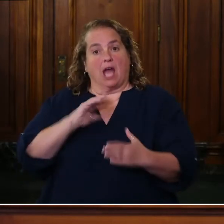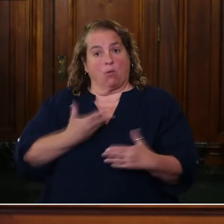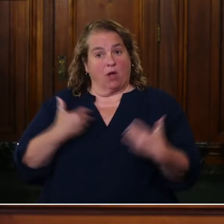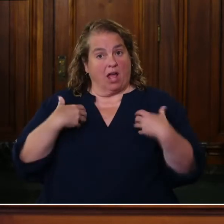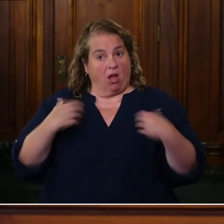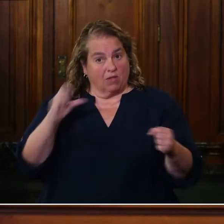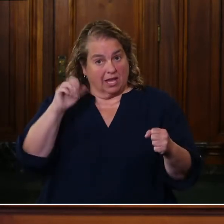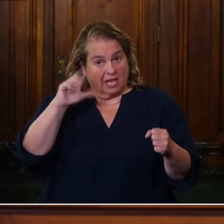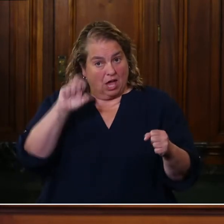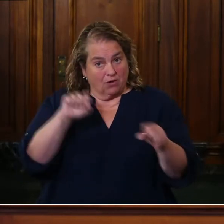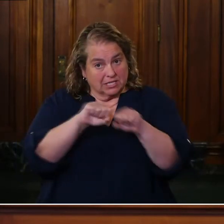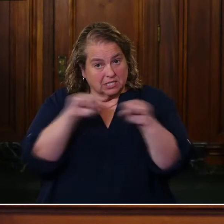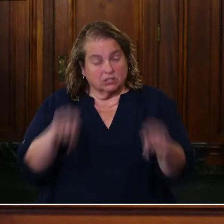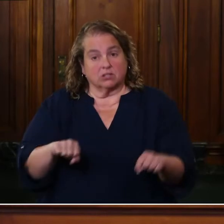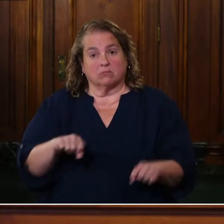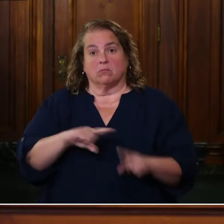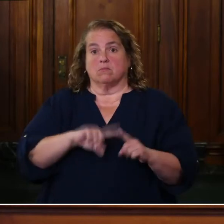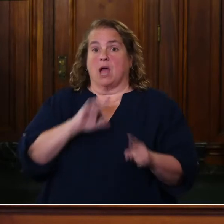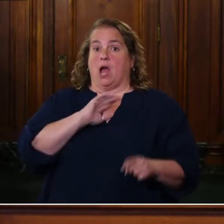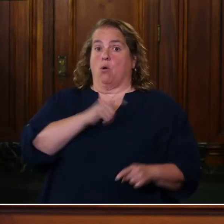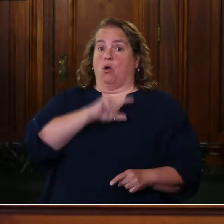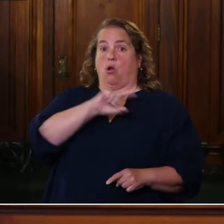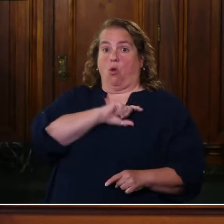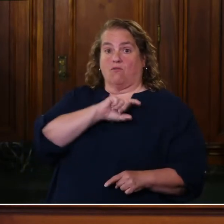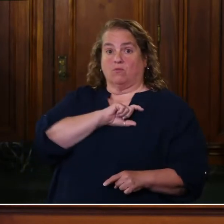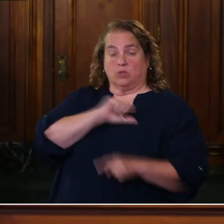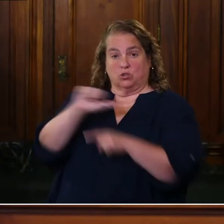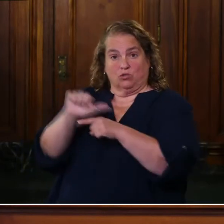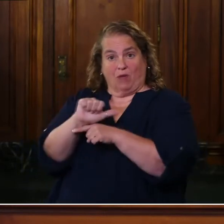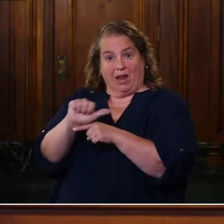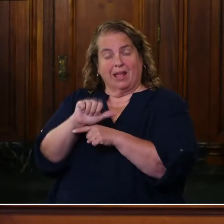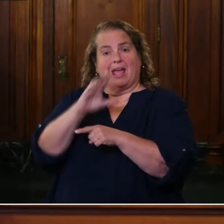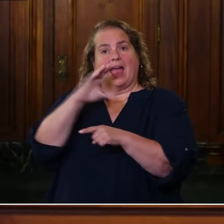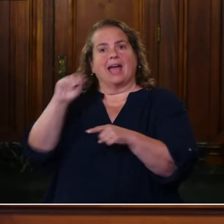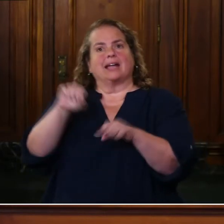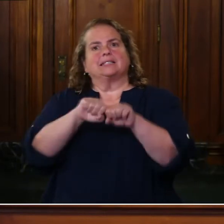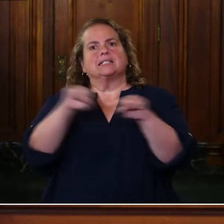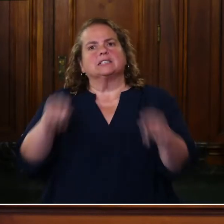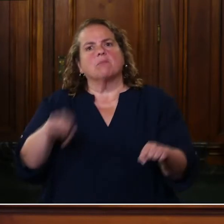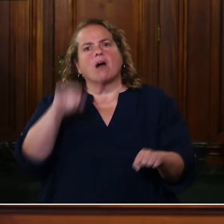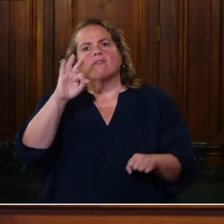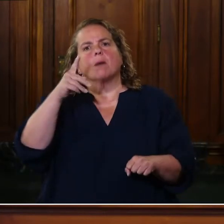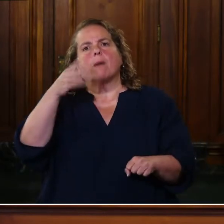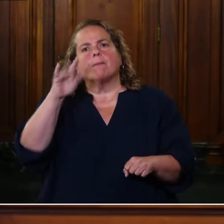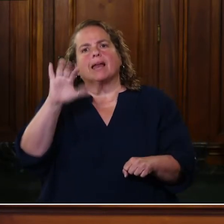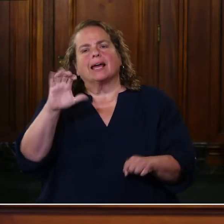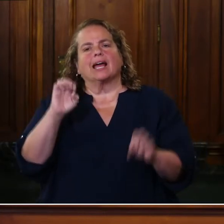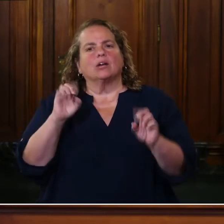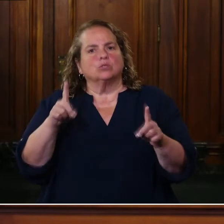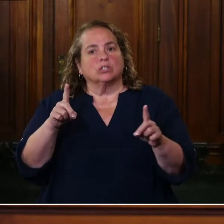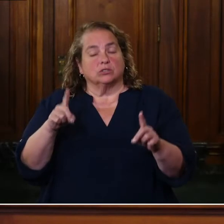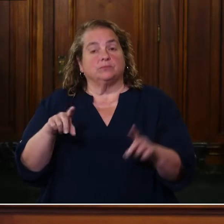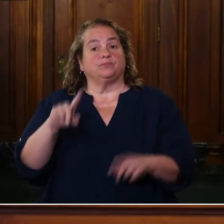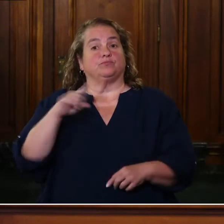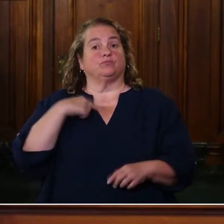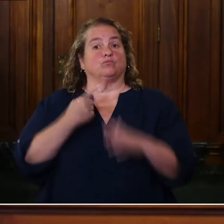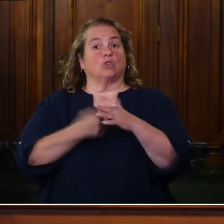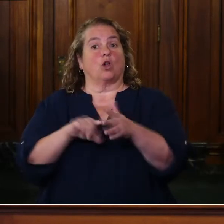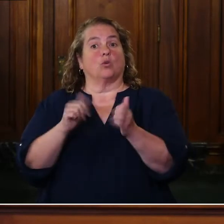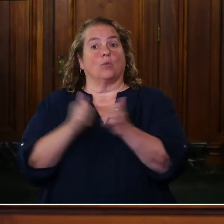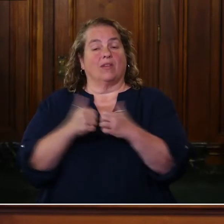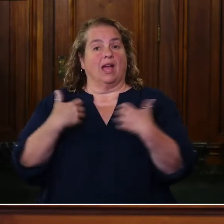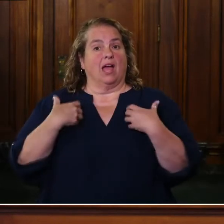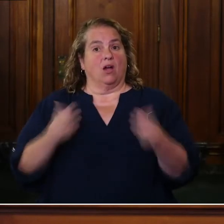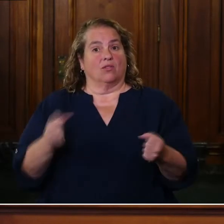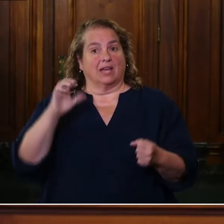in our law enforcement training, and in our system of public education. I'm going to start with healthcare. Michael Brown is